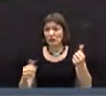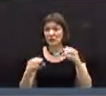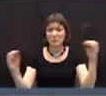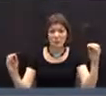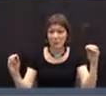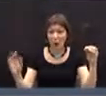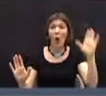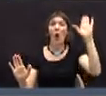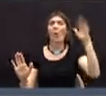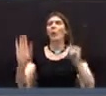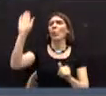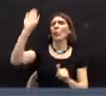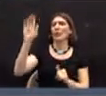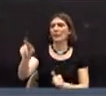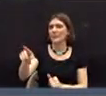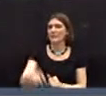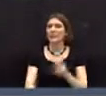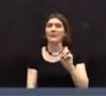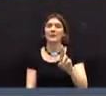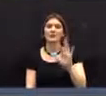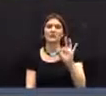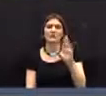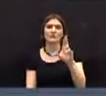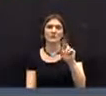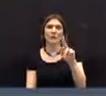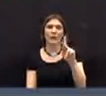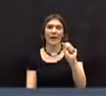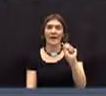none, yes, Mr. Franks.